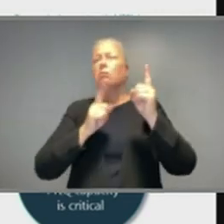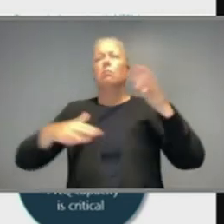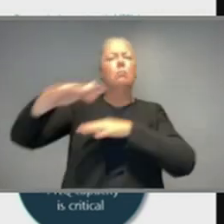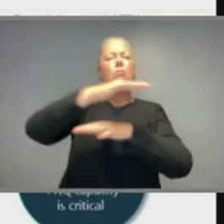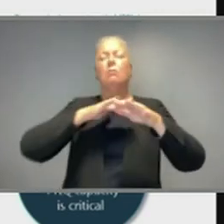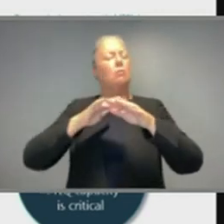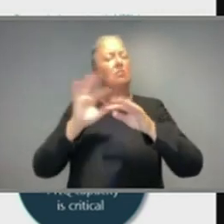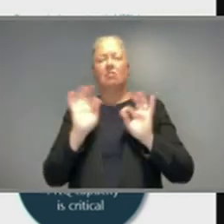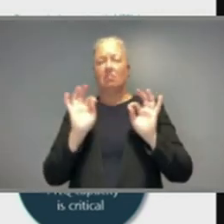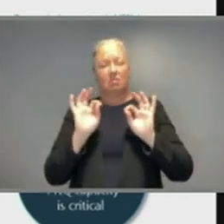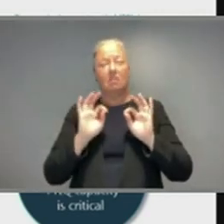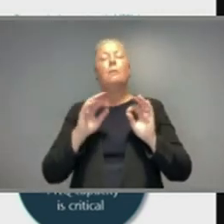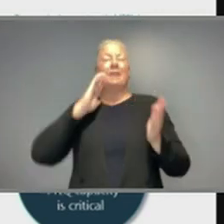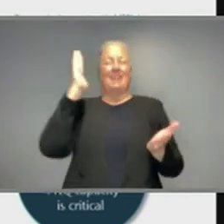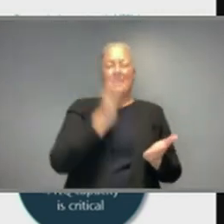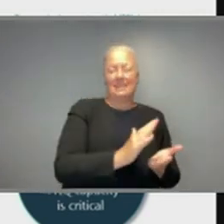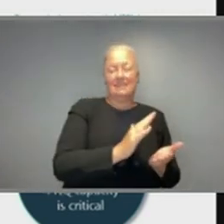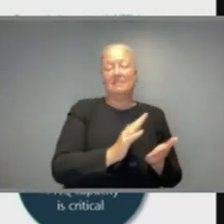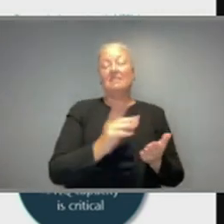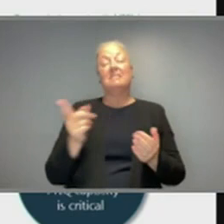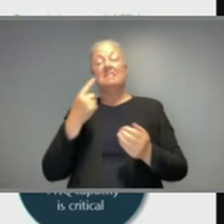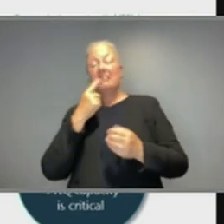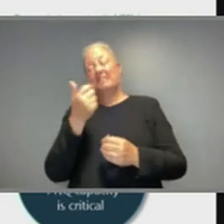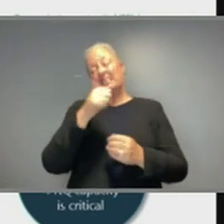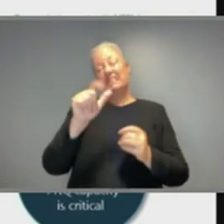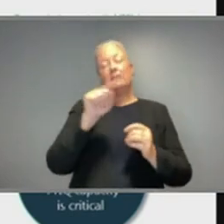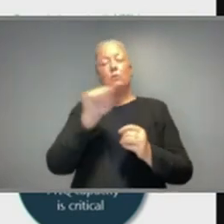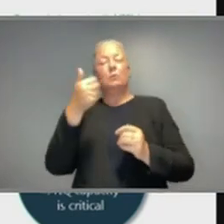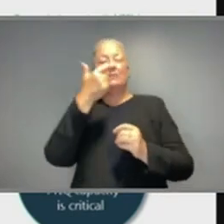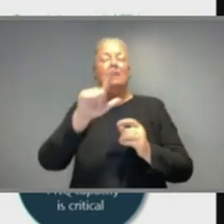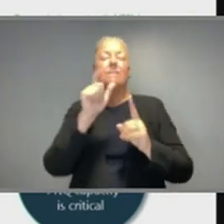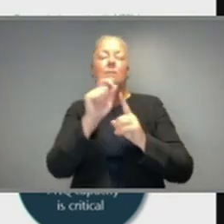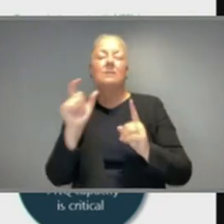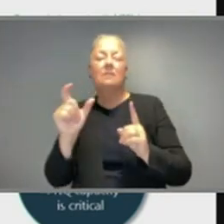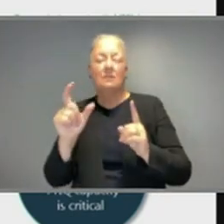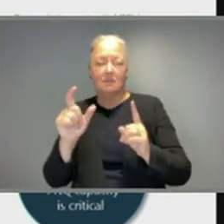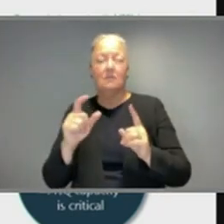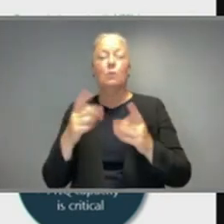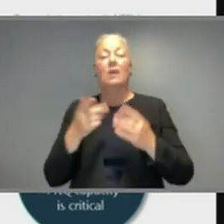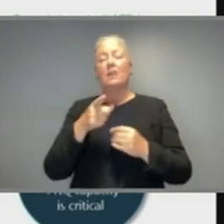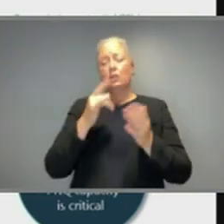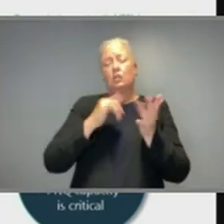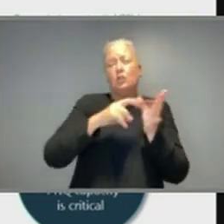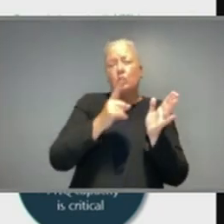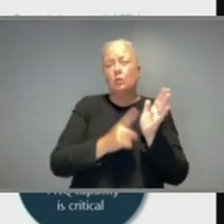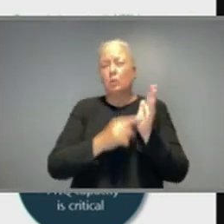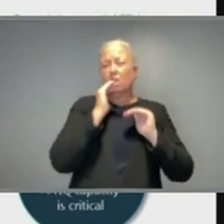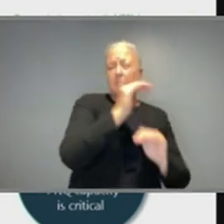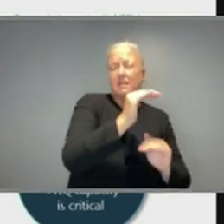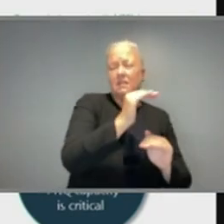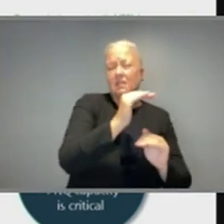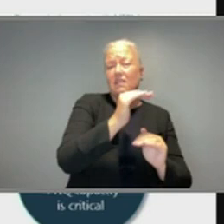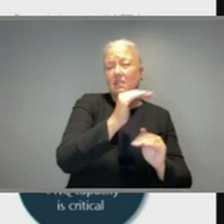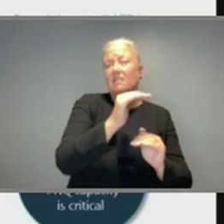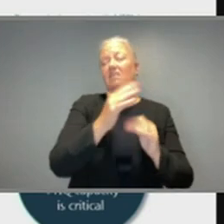50 or 60%, it would be highly likely that stringent or moderate social restrictions and astringent restrictions here are Victoria's